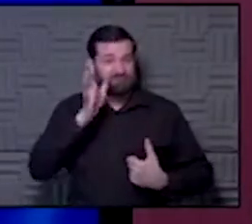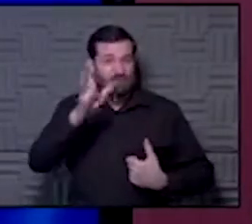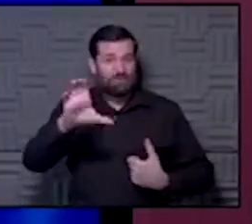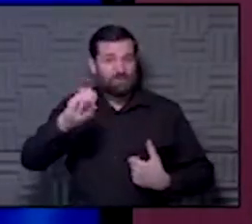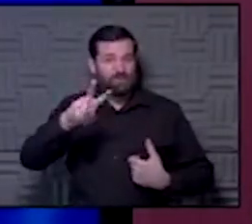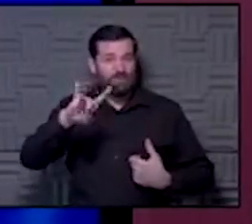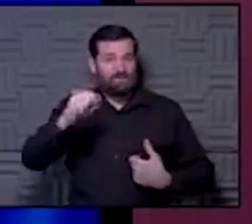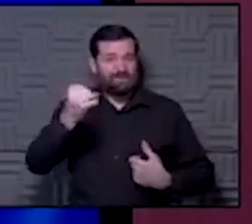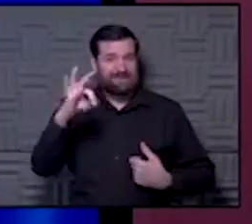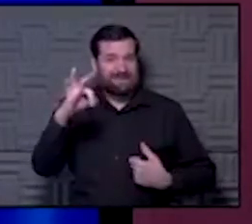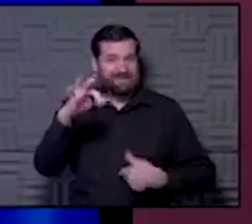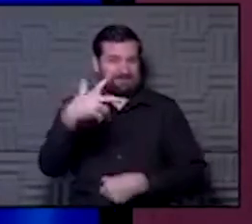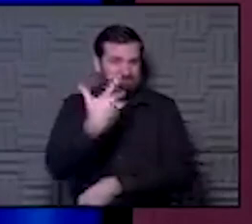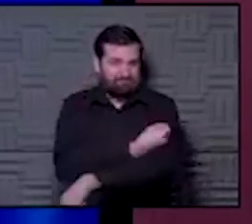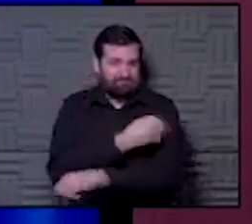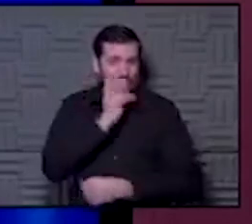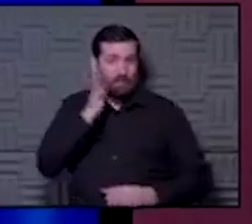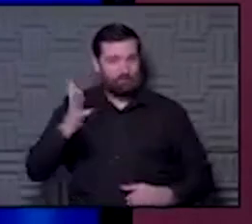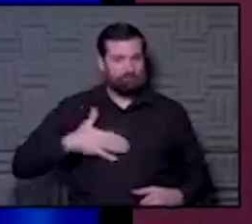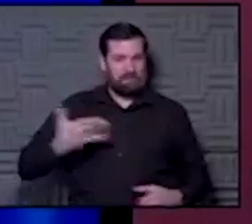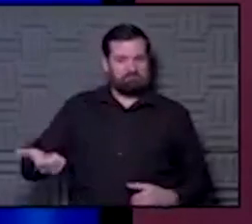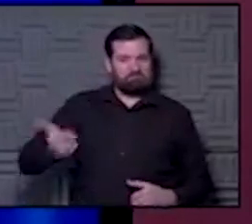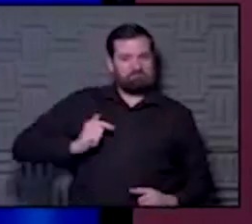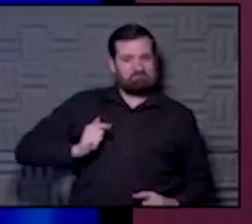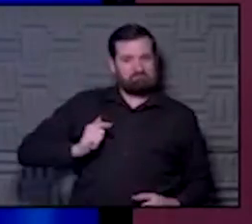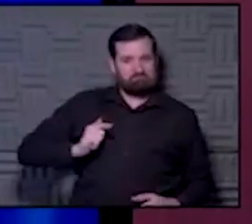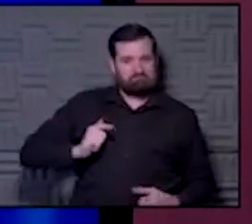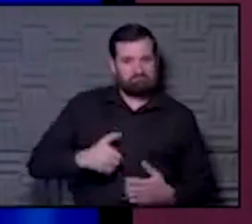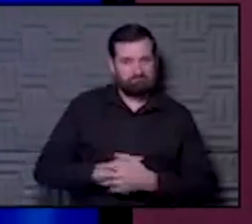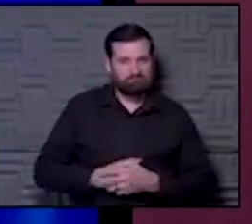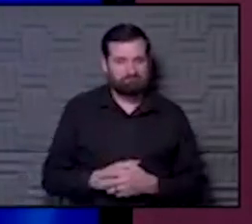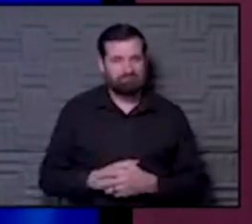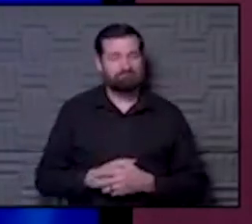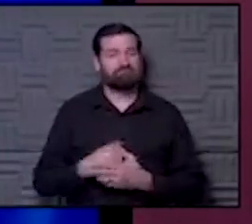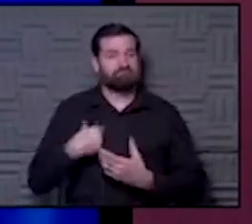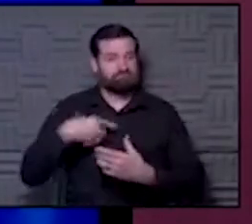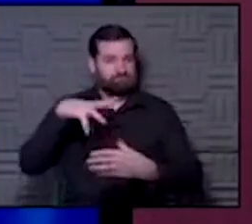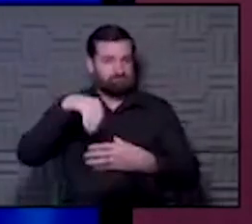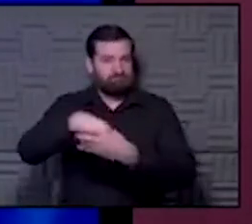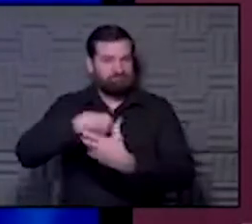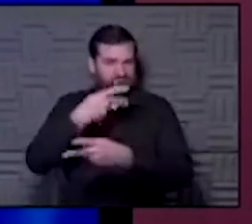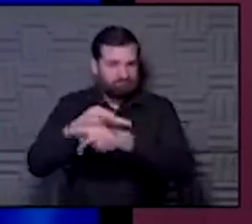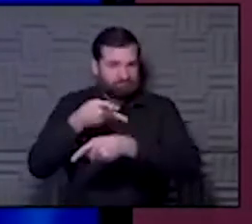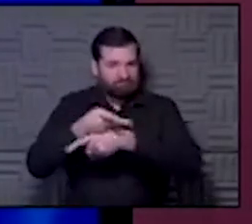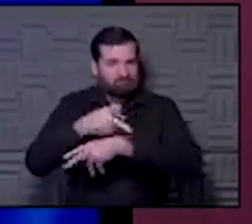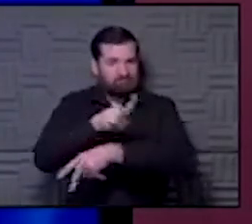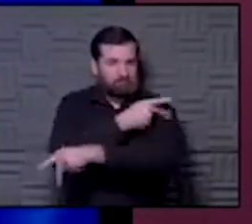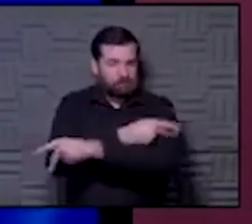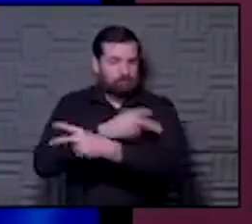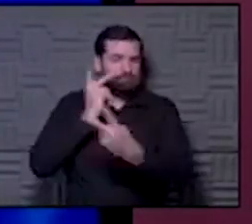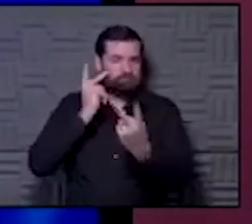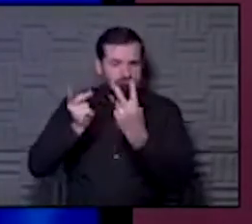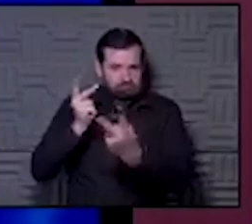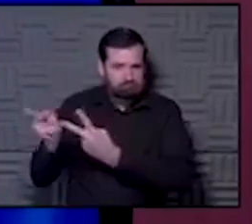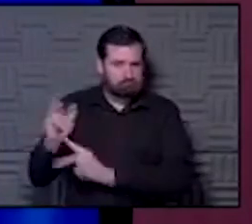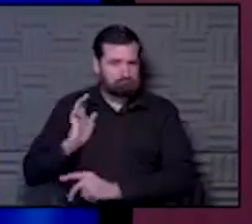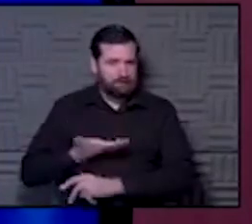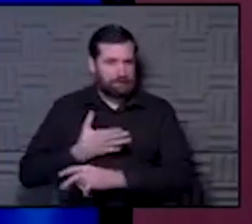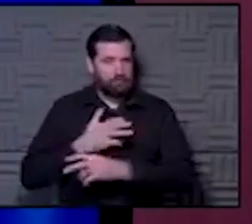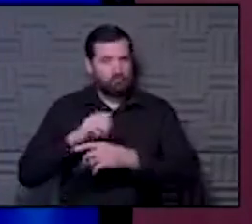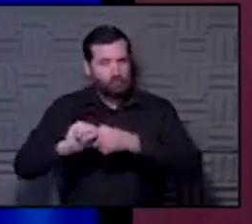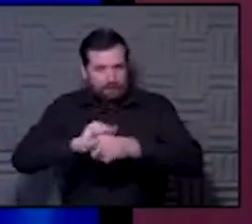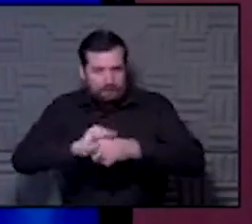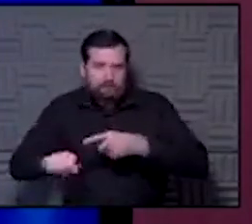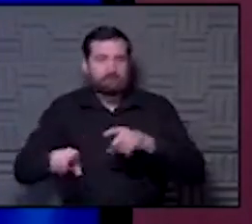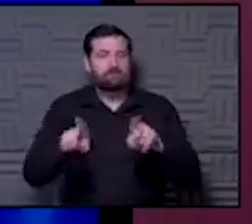-19 vaccination. I'm up. It's my turn. I am involved in the care of patients still. I see patients in our ambulatory practice as well as do